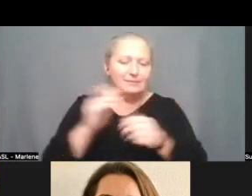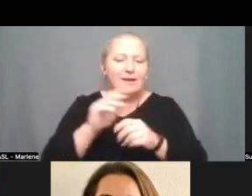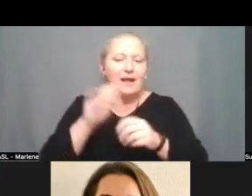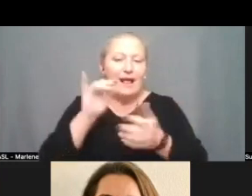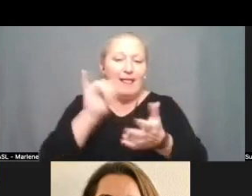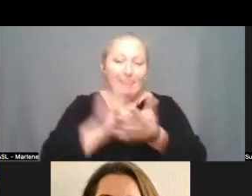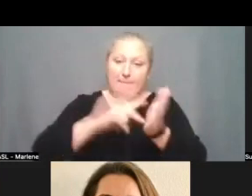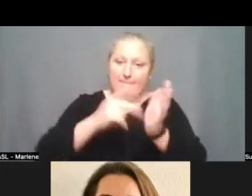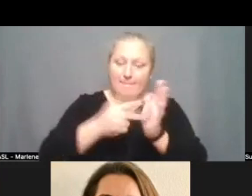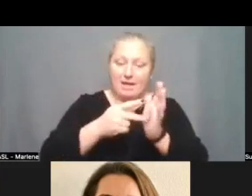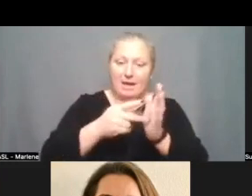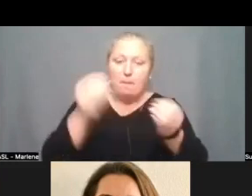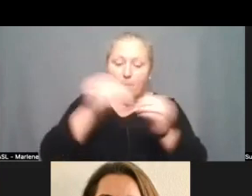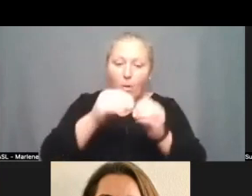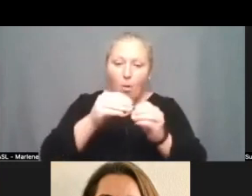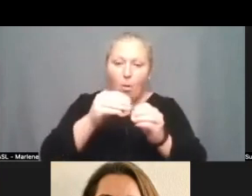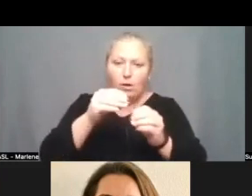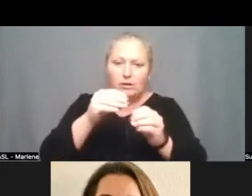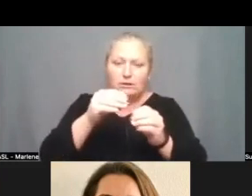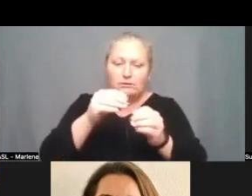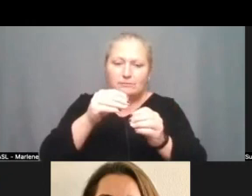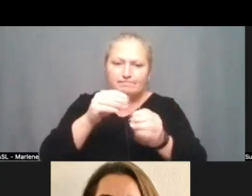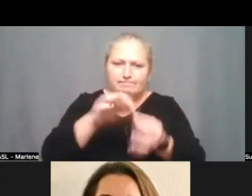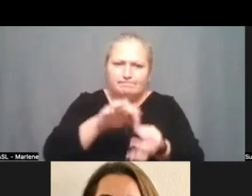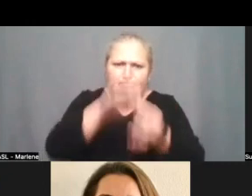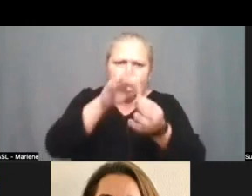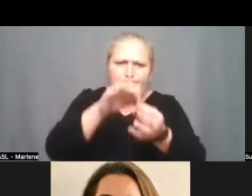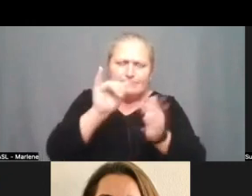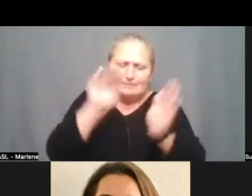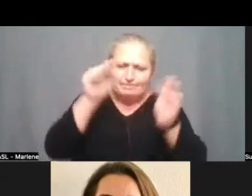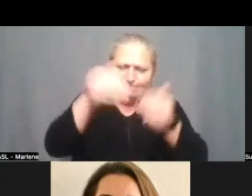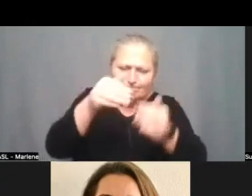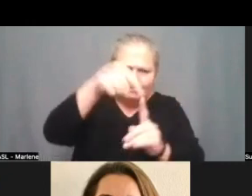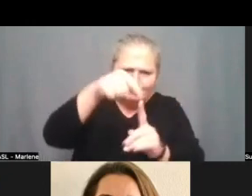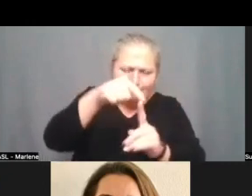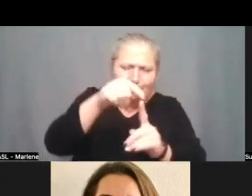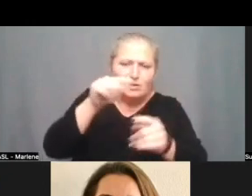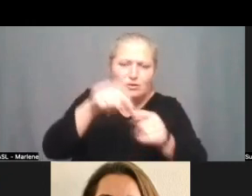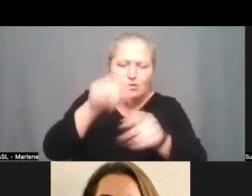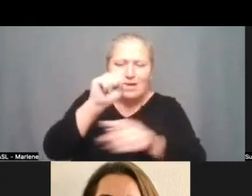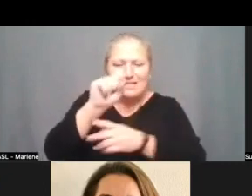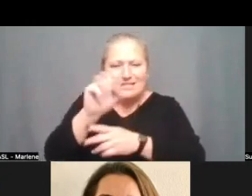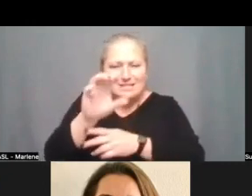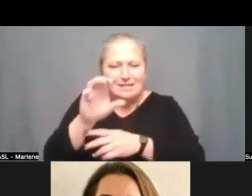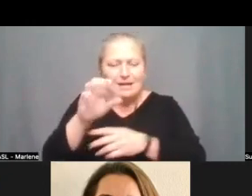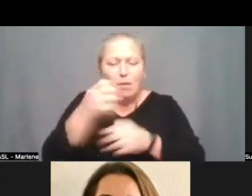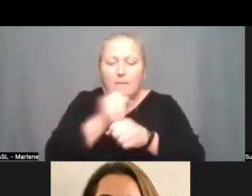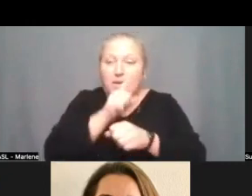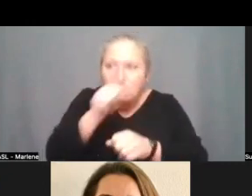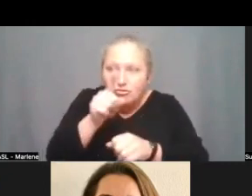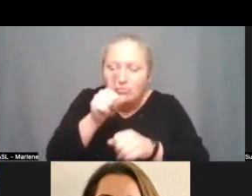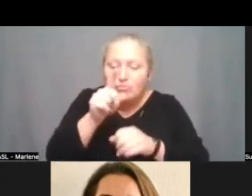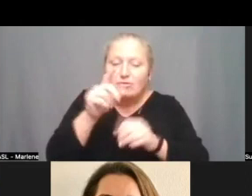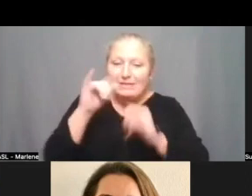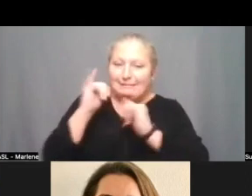you know more exclusive and more um pigeonholed into an sdc so i just wanted to make sure that we were on the